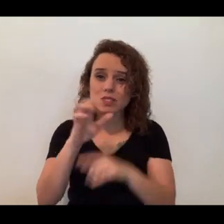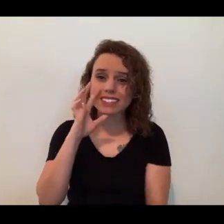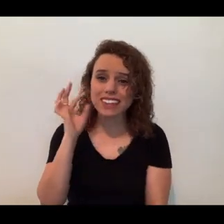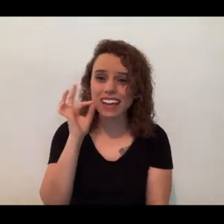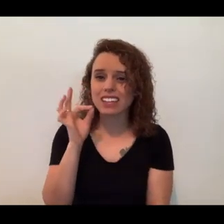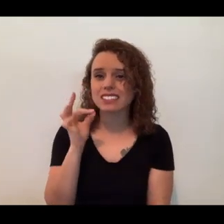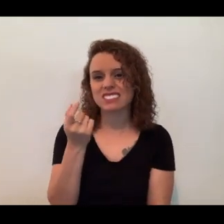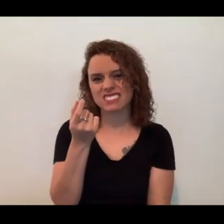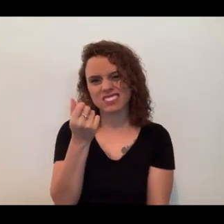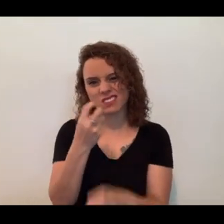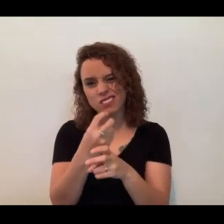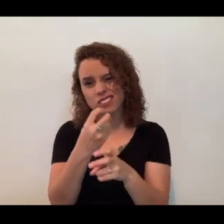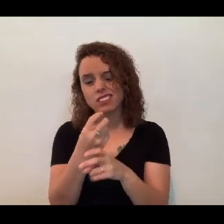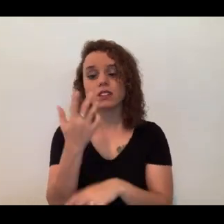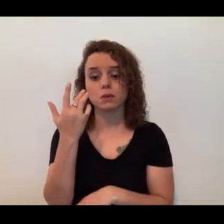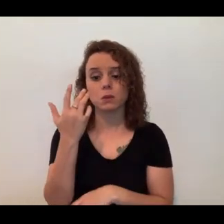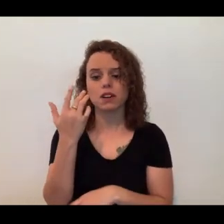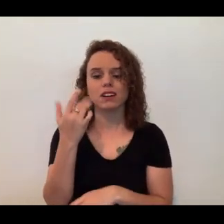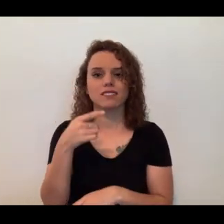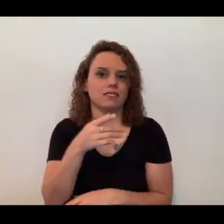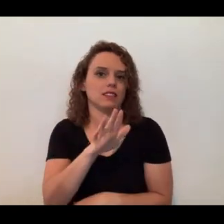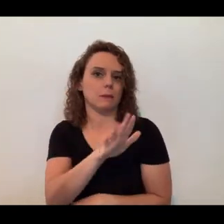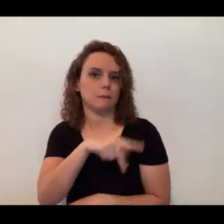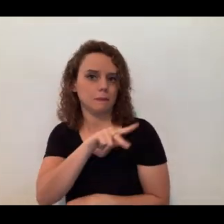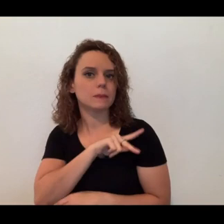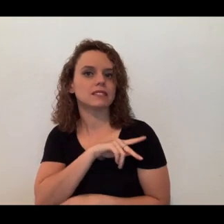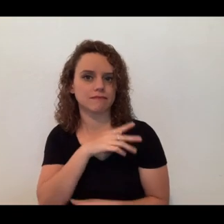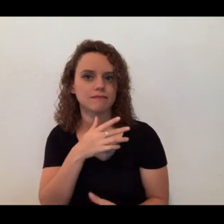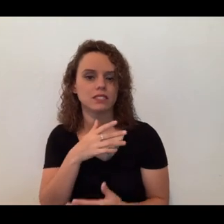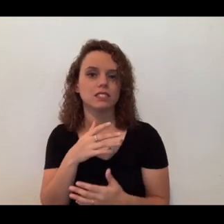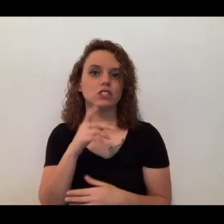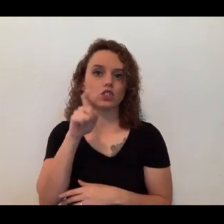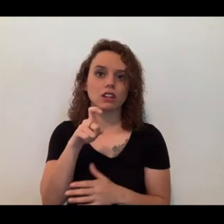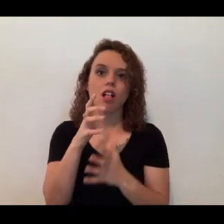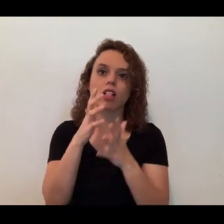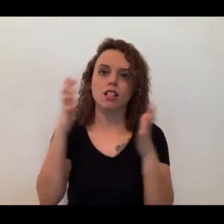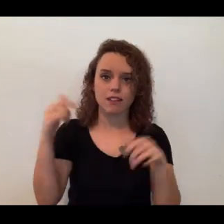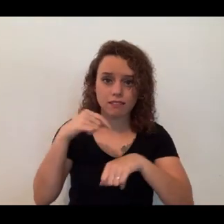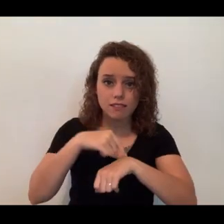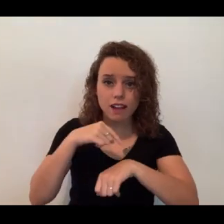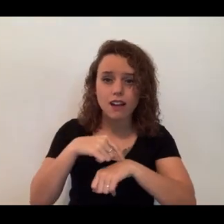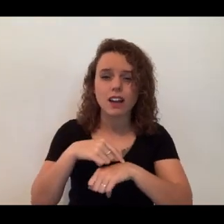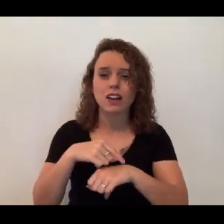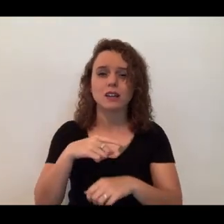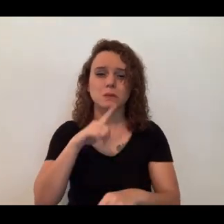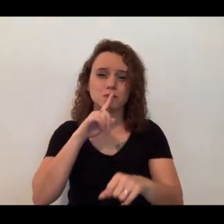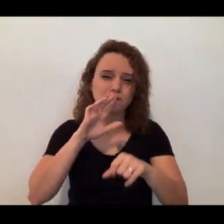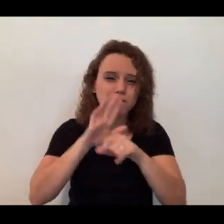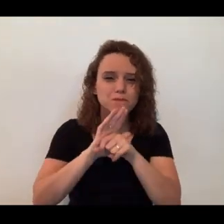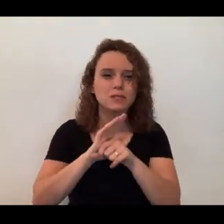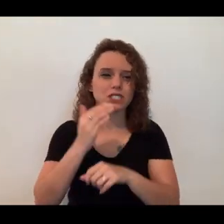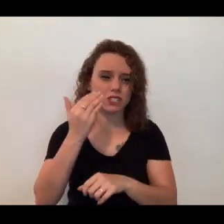because of the types of animals they are. takes a lot of time. And it takes a big commitment to knowing these animals